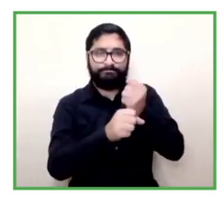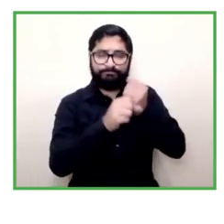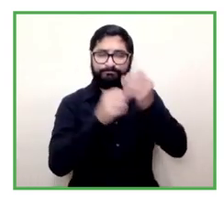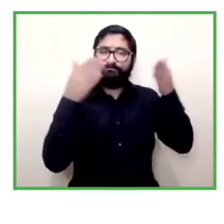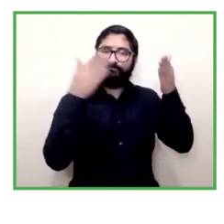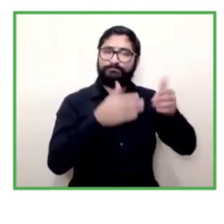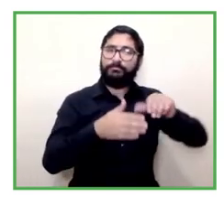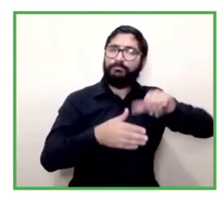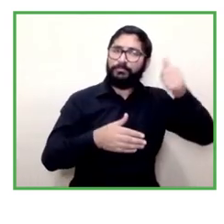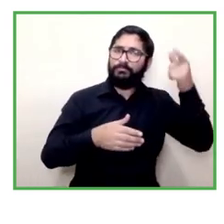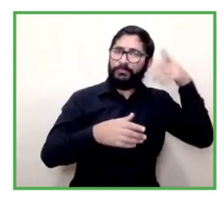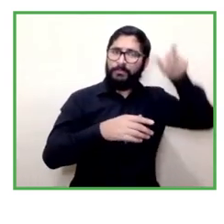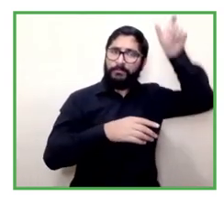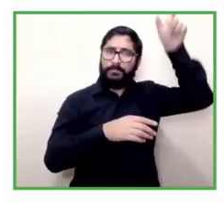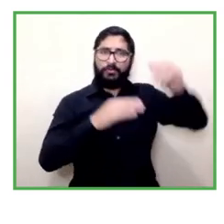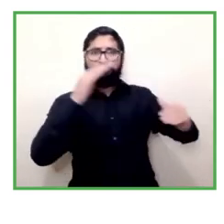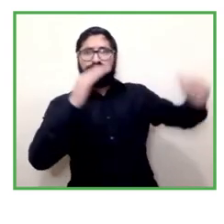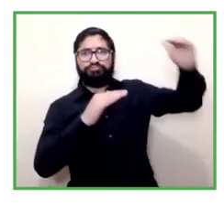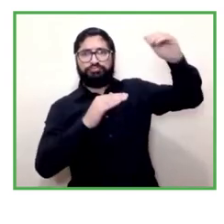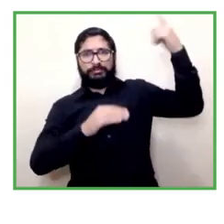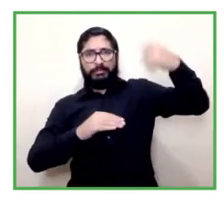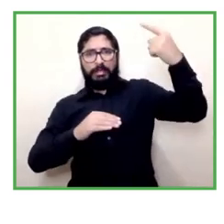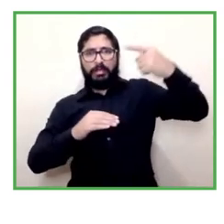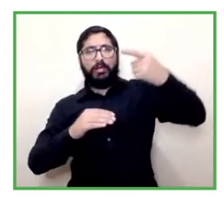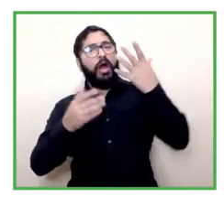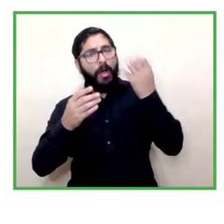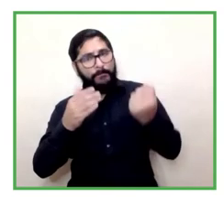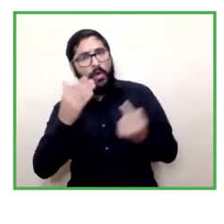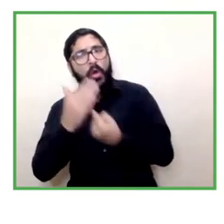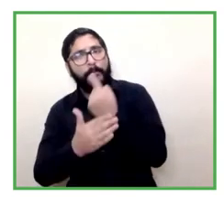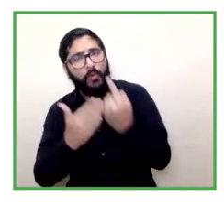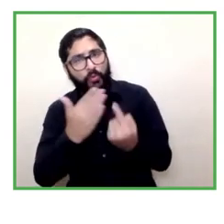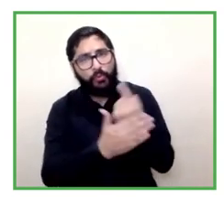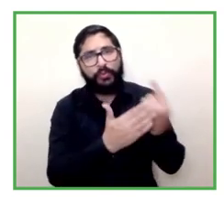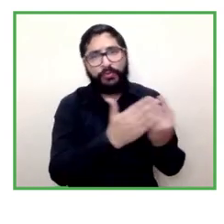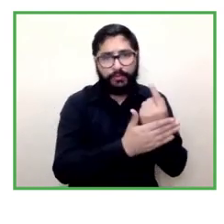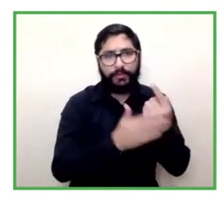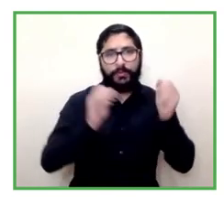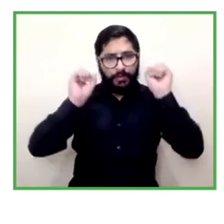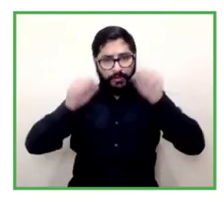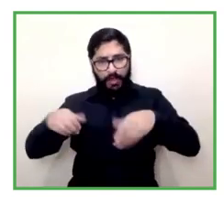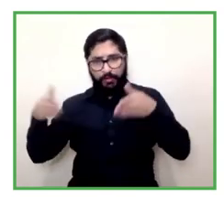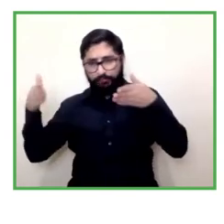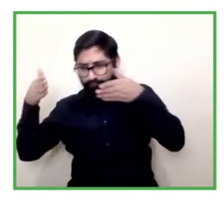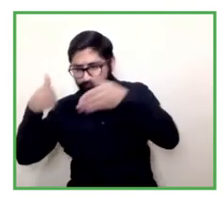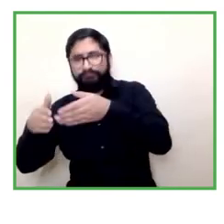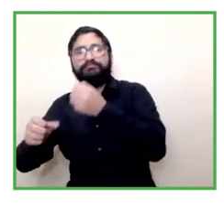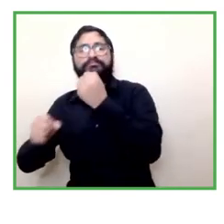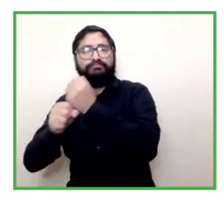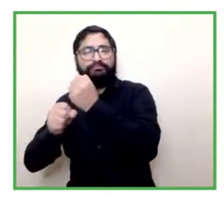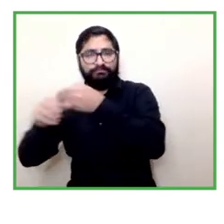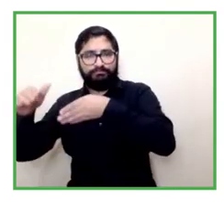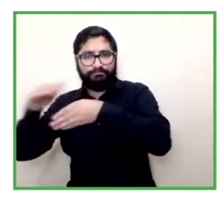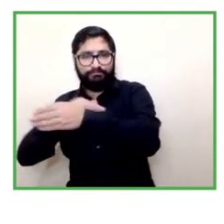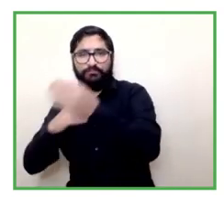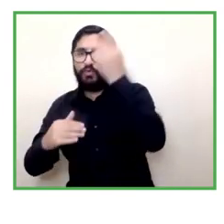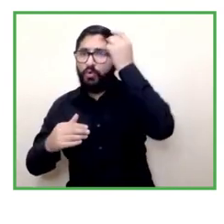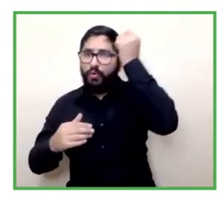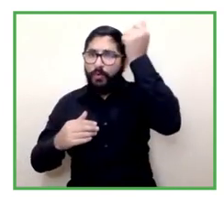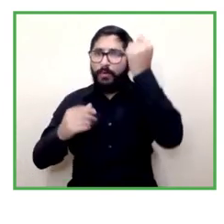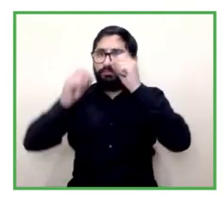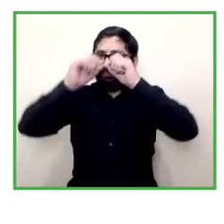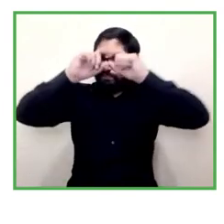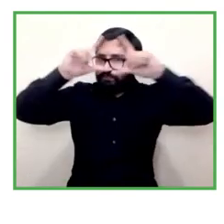degrees that have been gender biased and now understand that women can